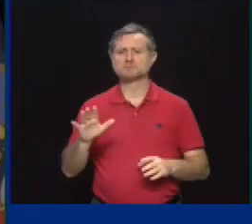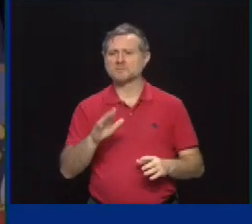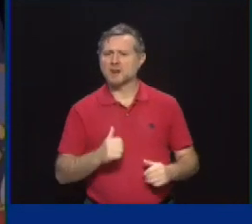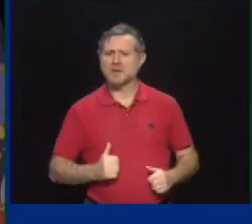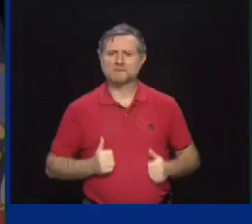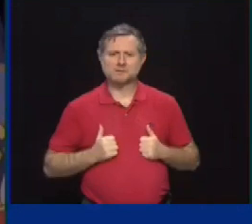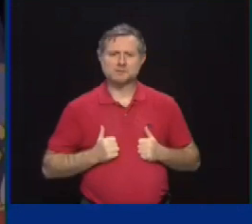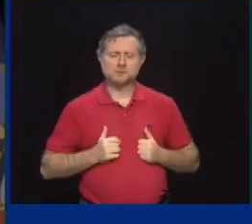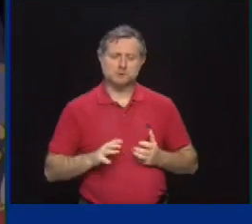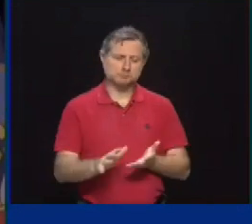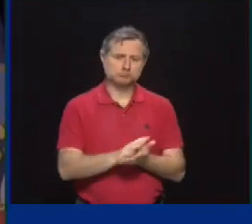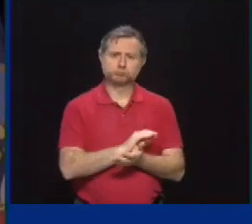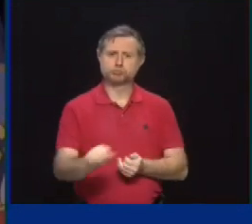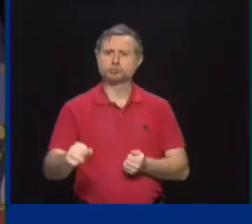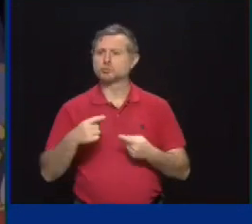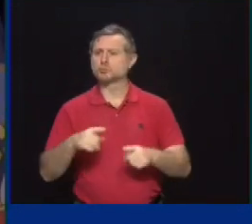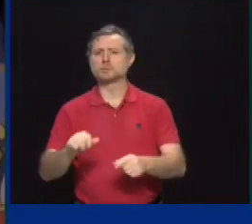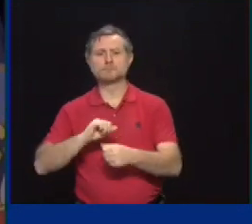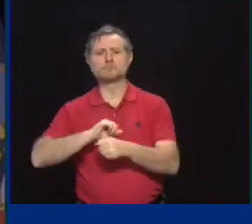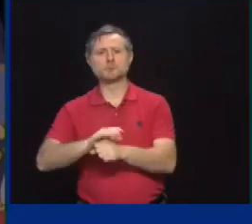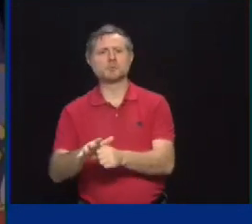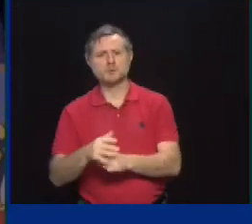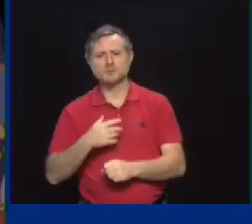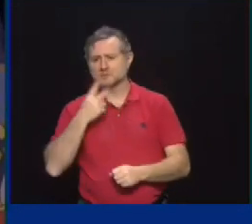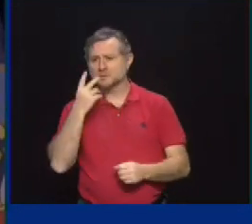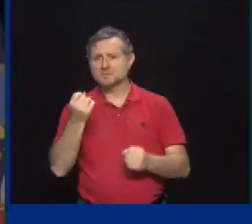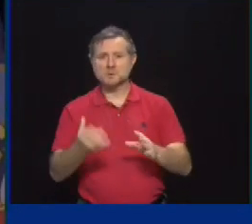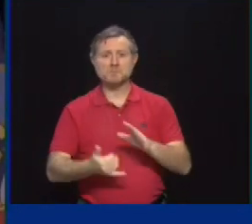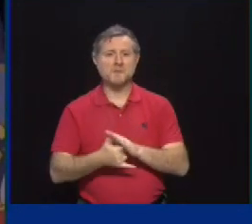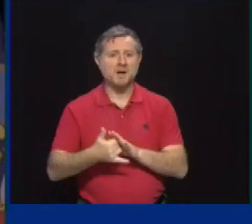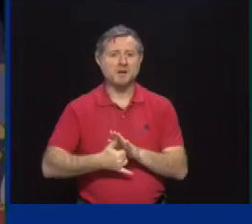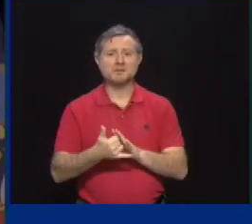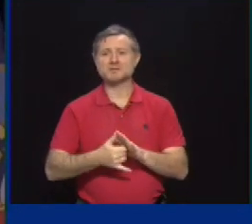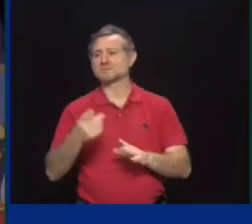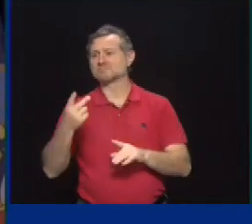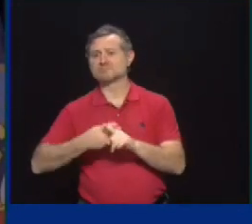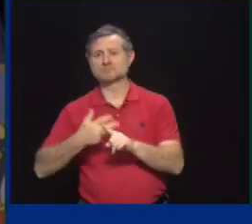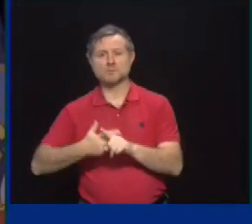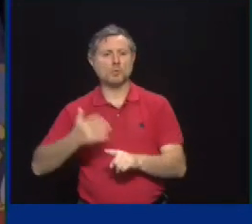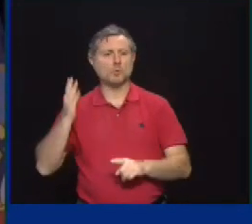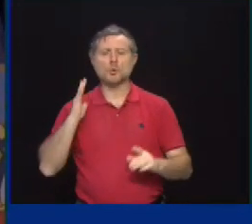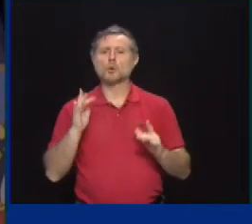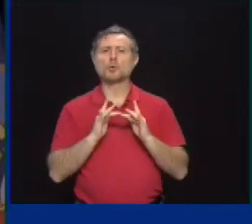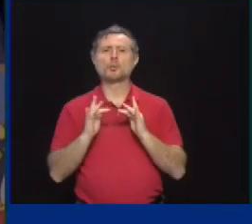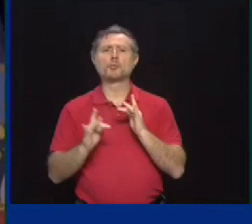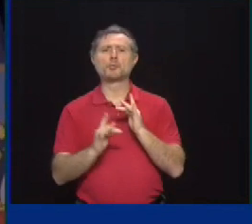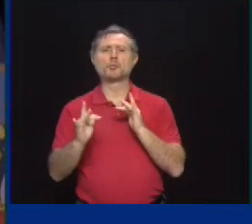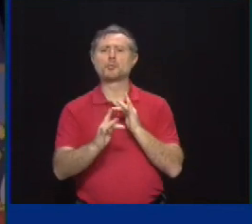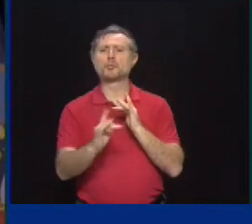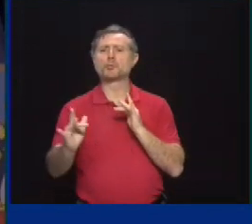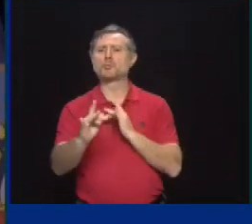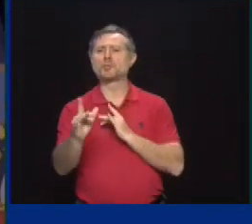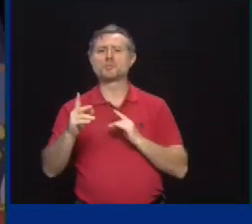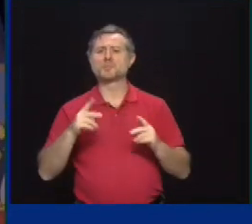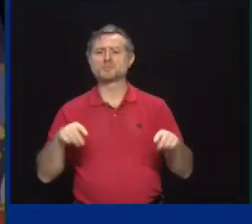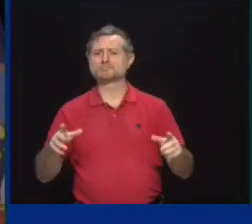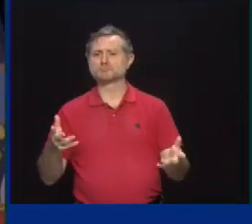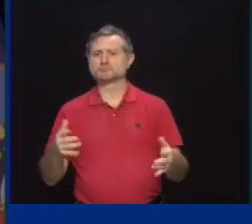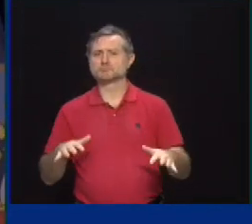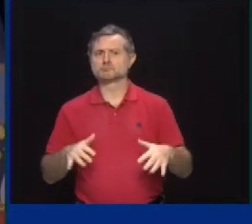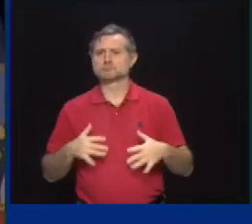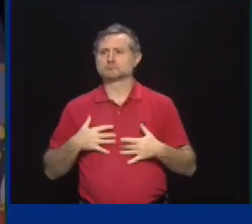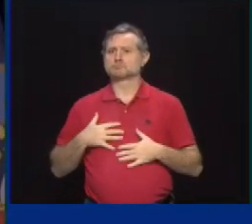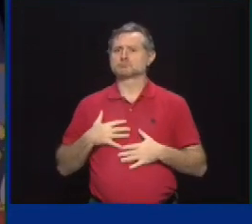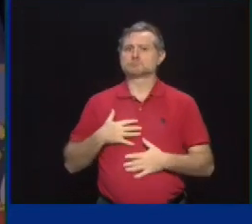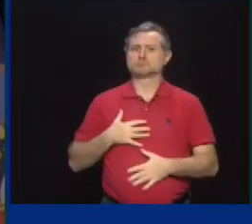look at what Midtown was like just a few months ago. Nobody was here. And it's a time of great anxiety for these individuals. So I'm very sympathetic